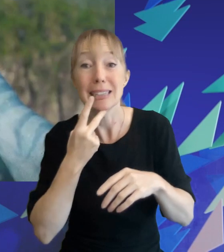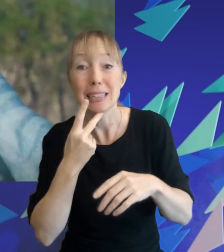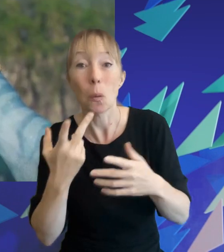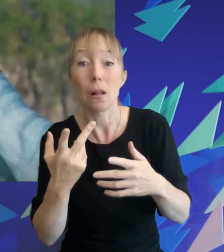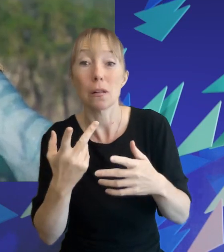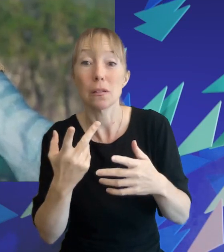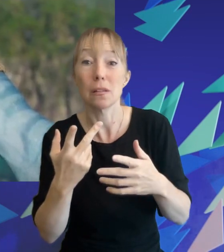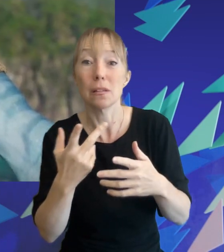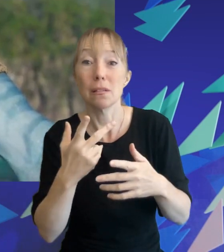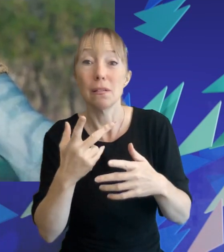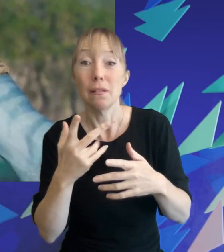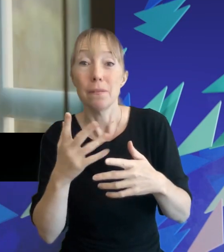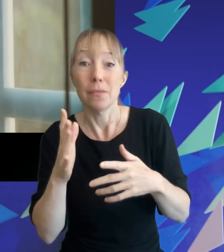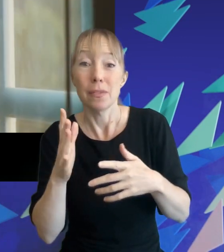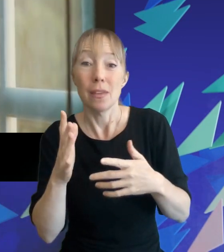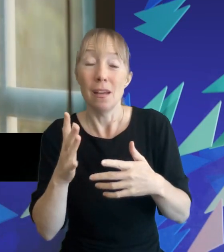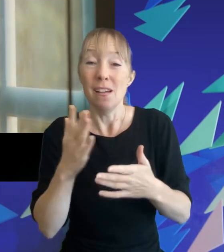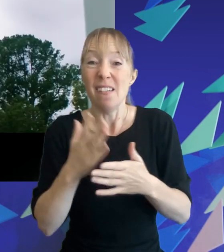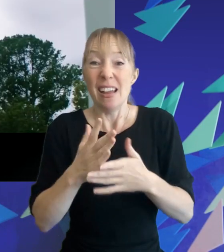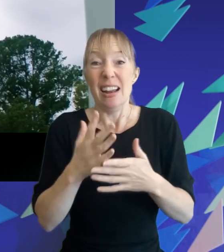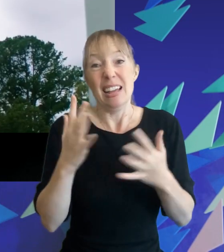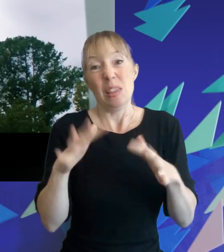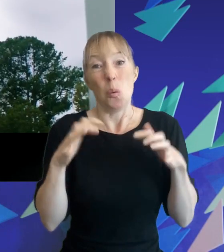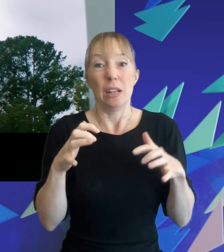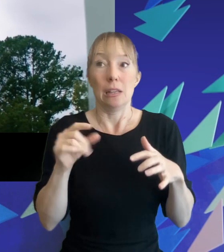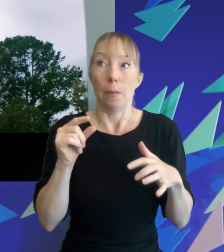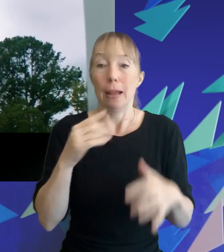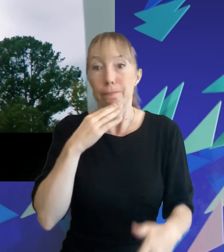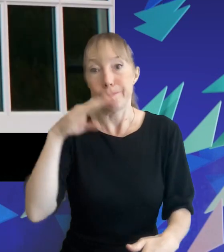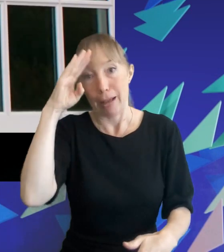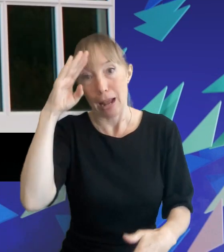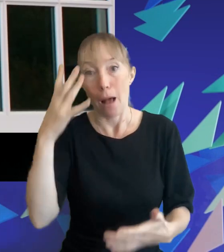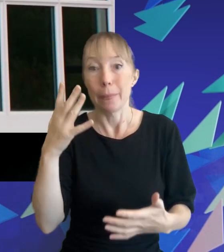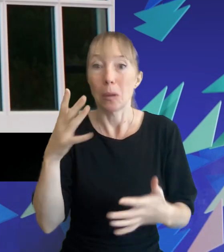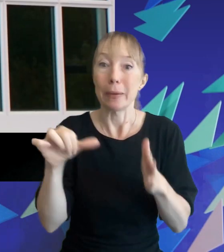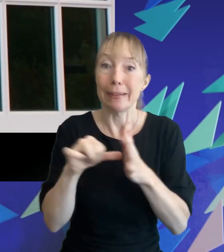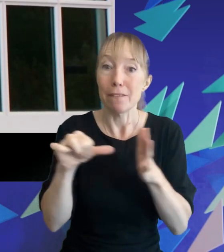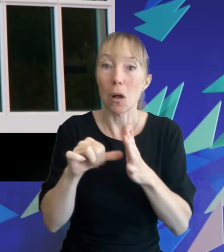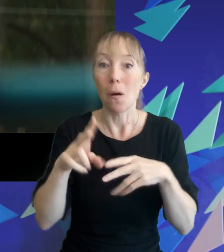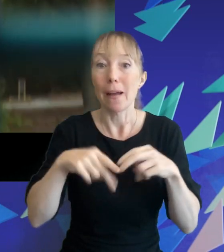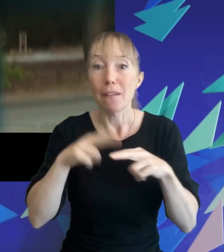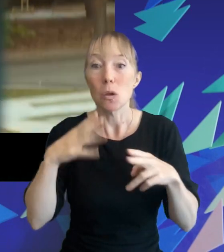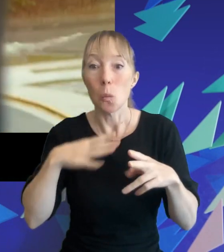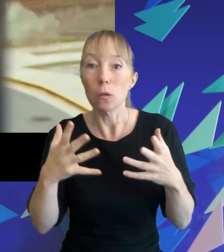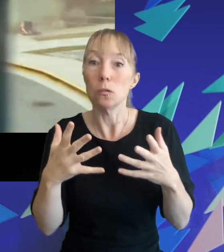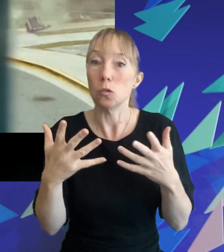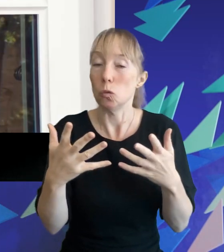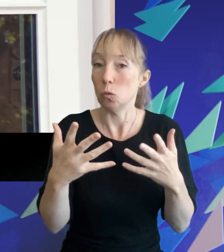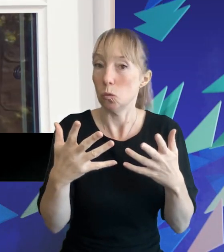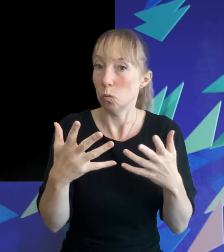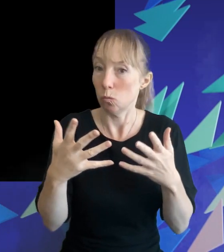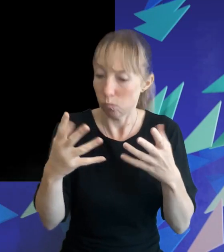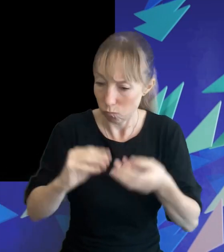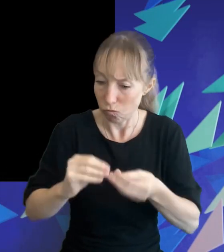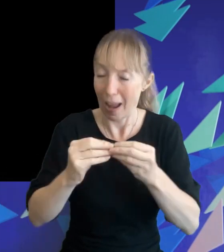rubbed off on film goers it's a tough crowd to impress if you're thinking of reinvigorating an entire genre that grew very tired very